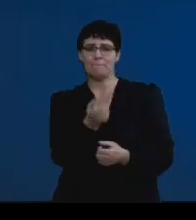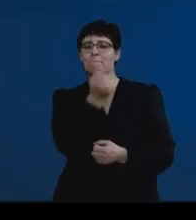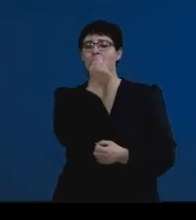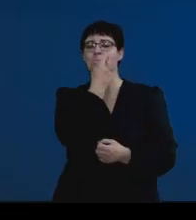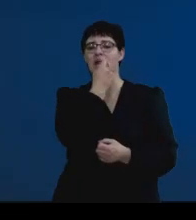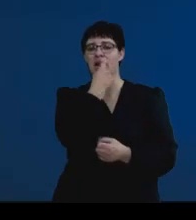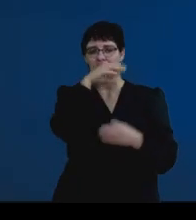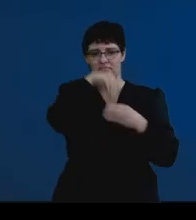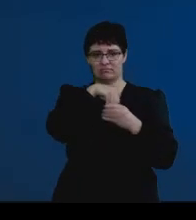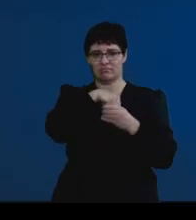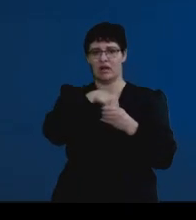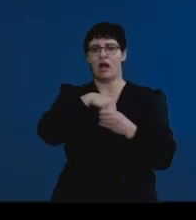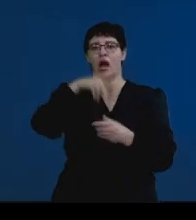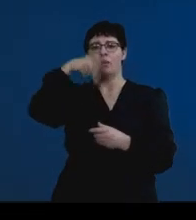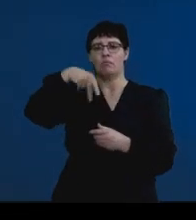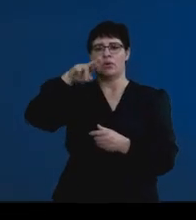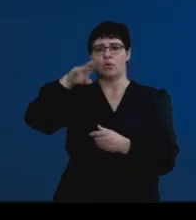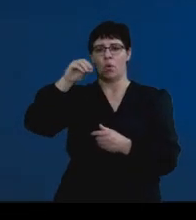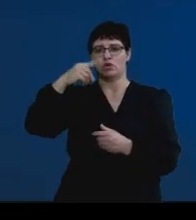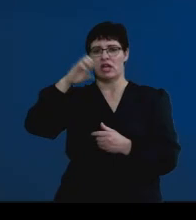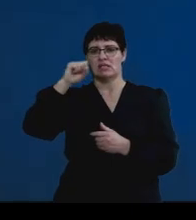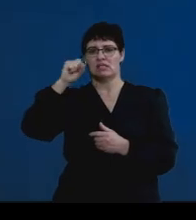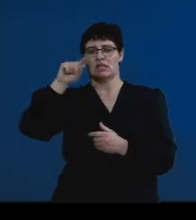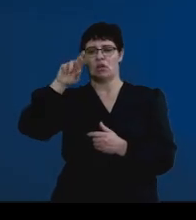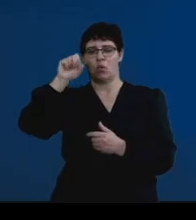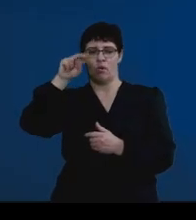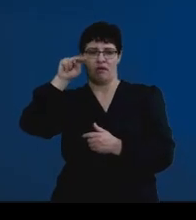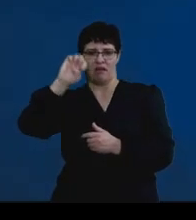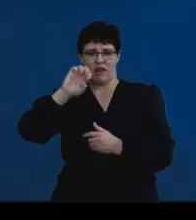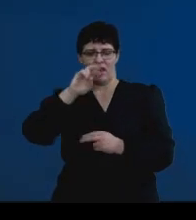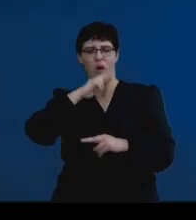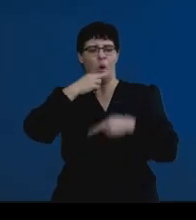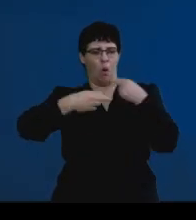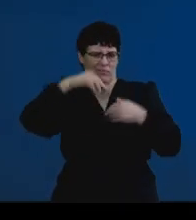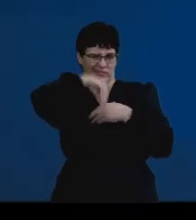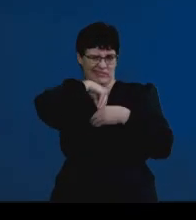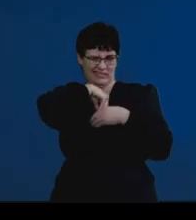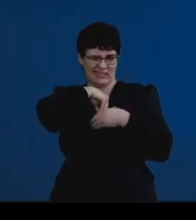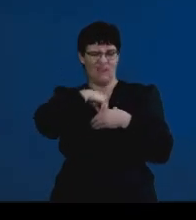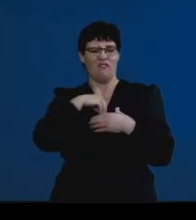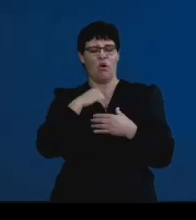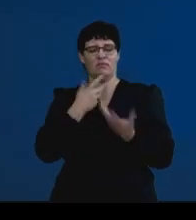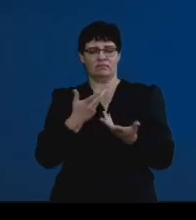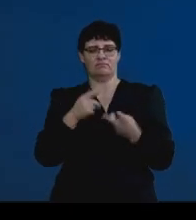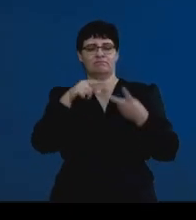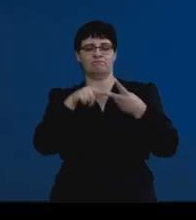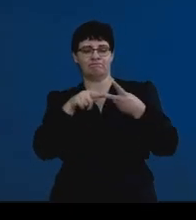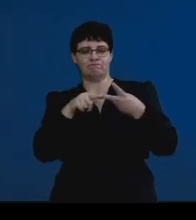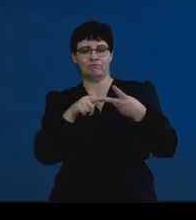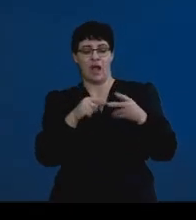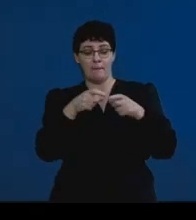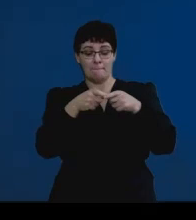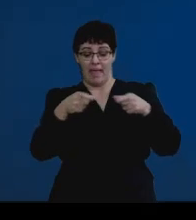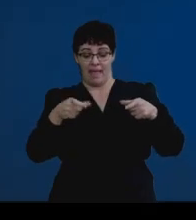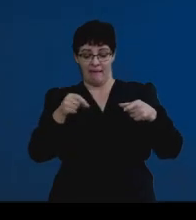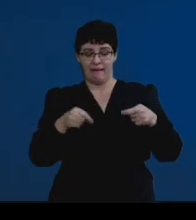contain progesterone, and we'll talk about the different types of contraceptive pills. In one packet of these, you will find that